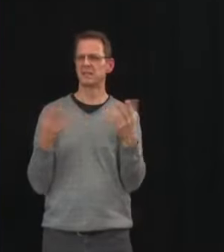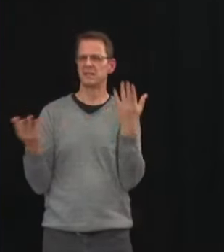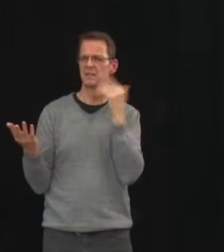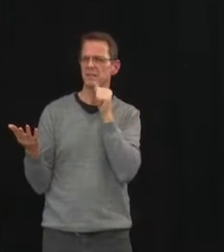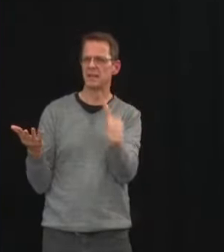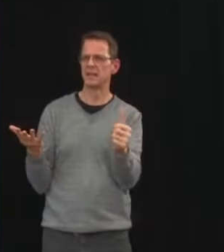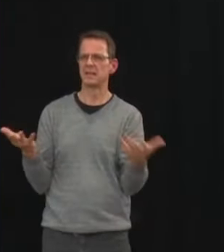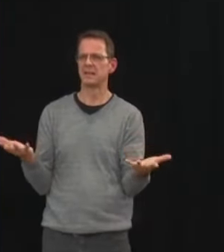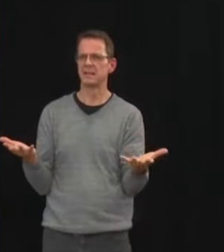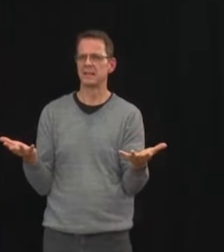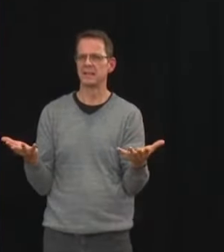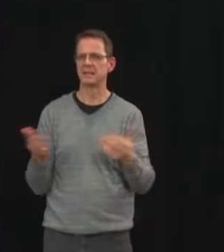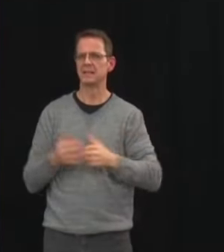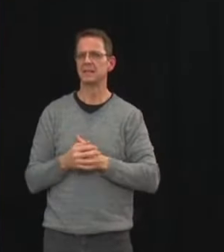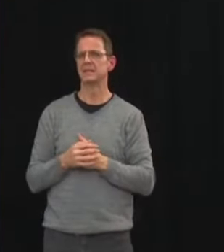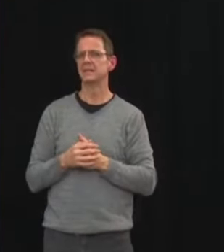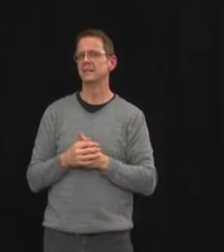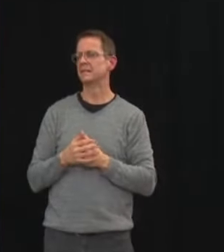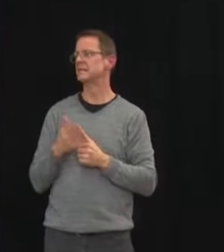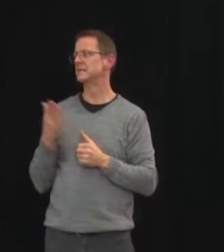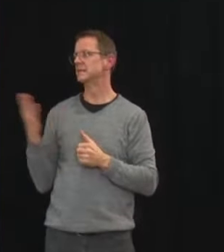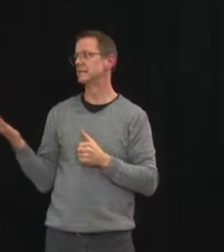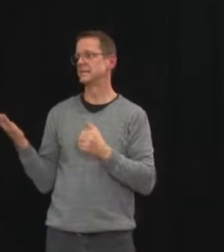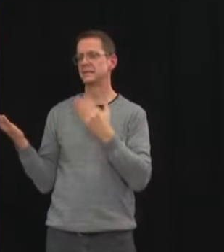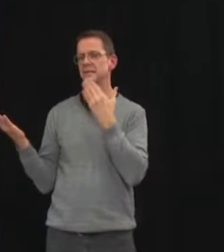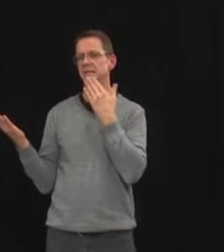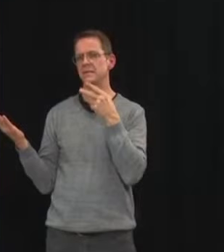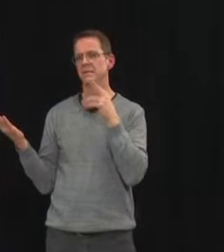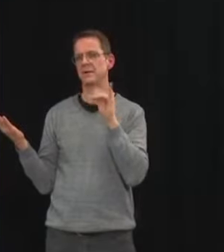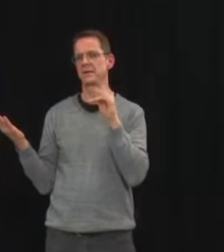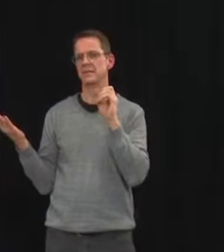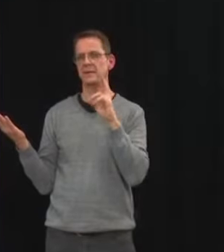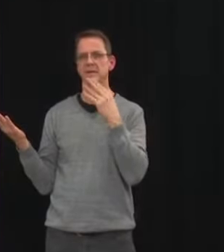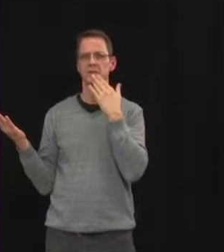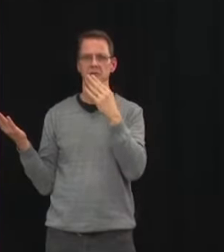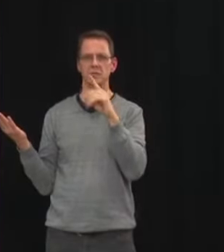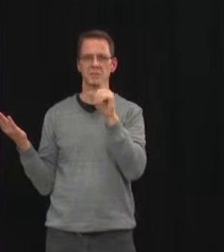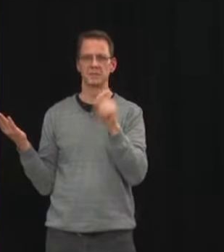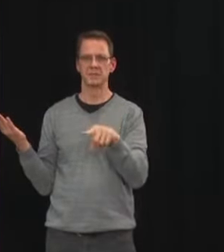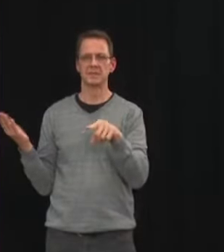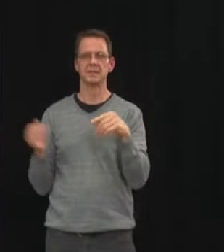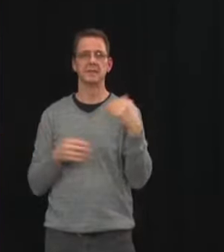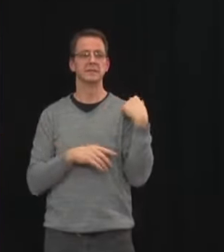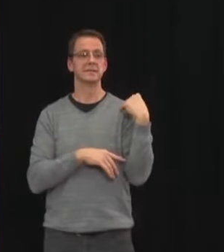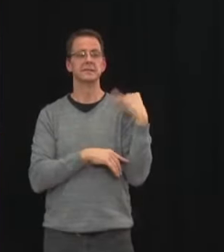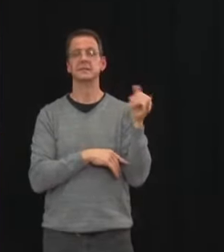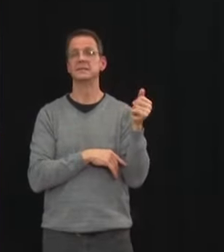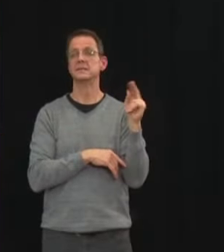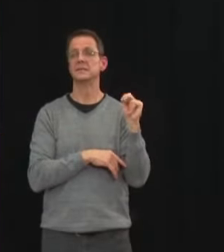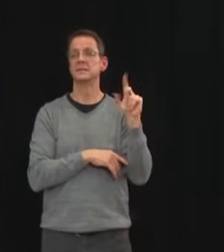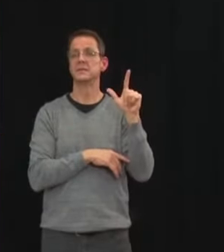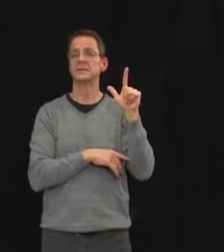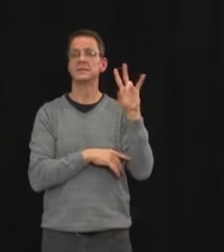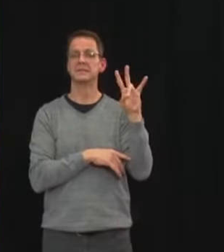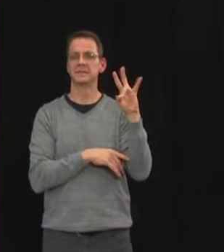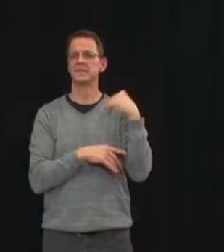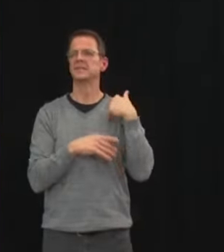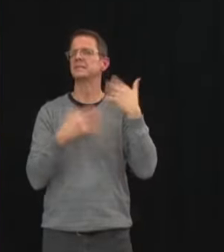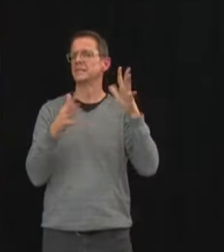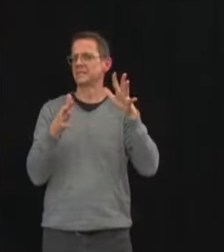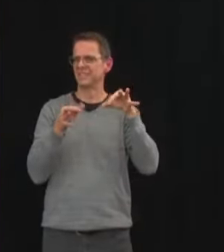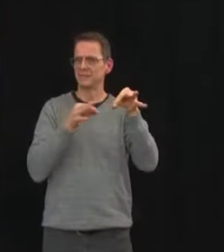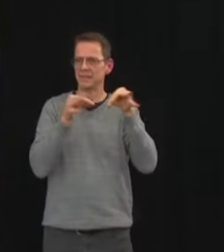said that uh very we would gradually move to relax public health restrictions based mainly on